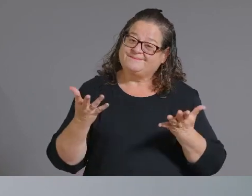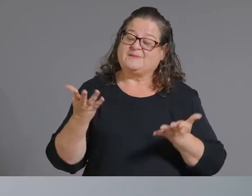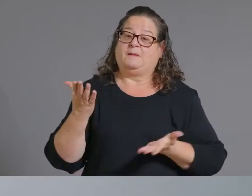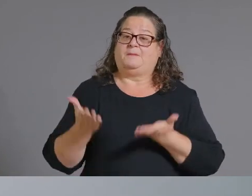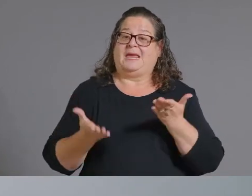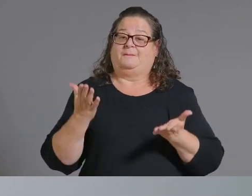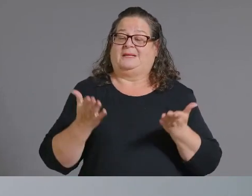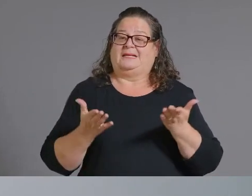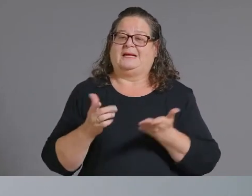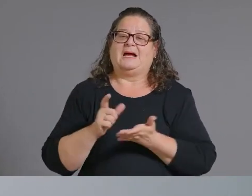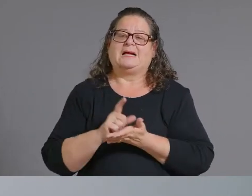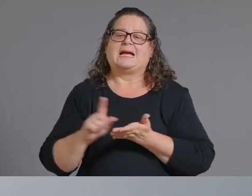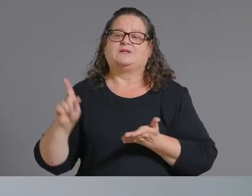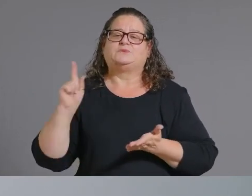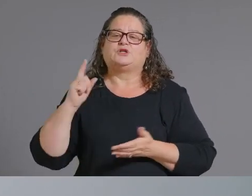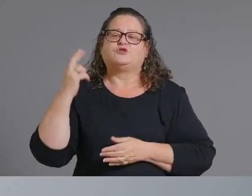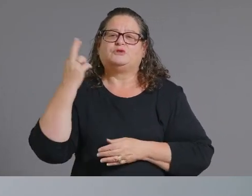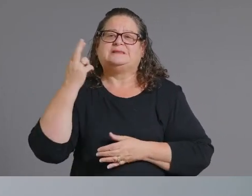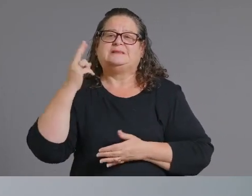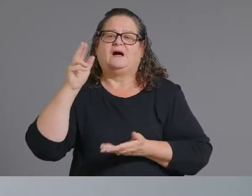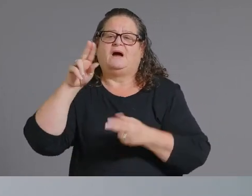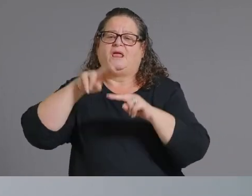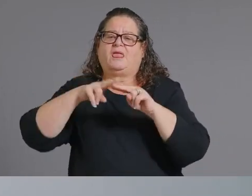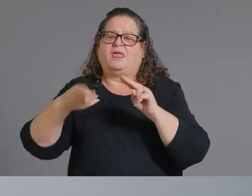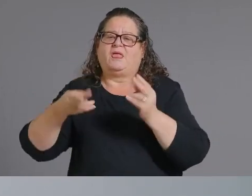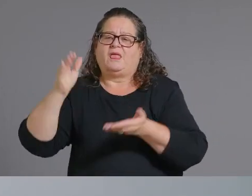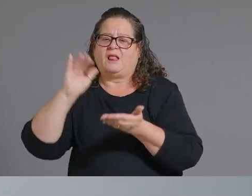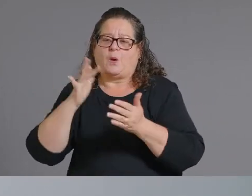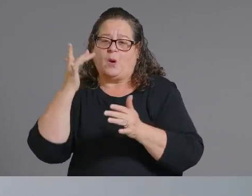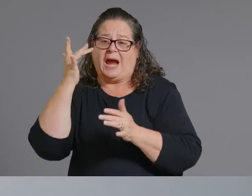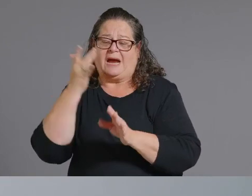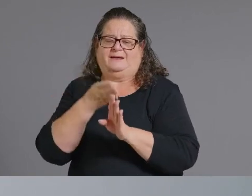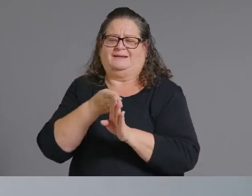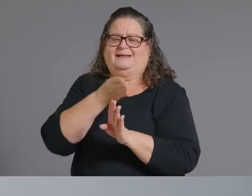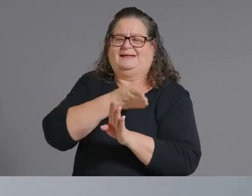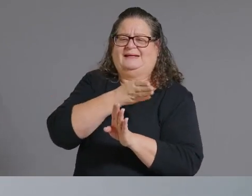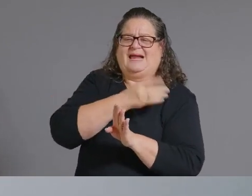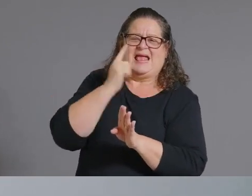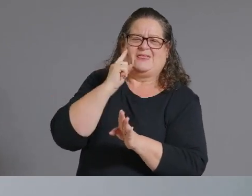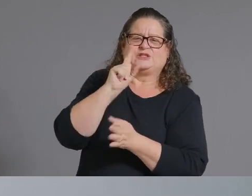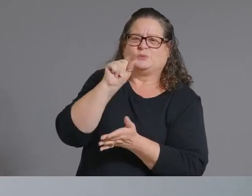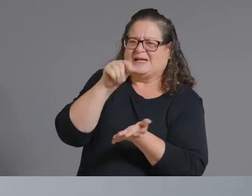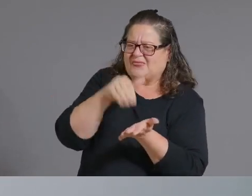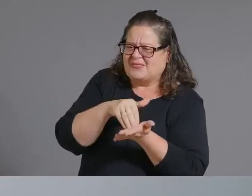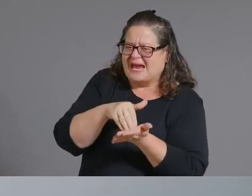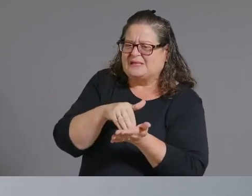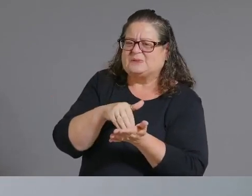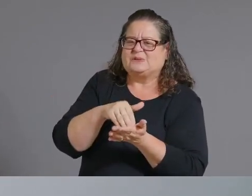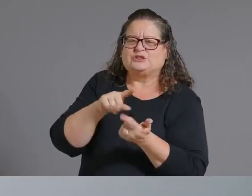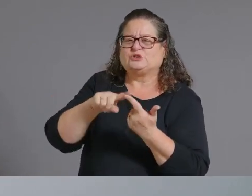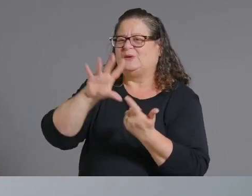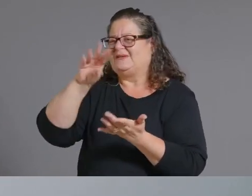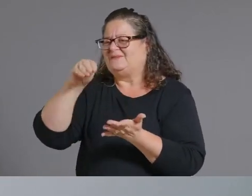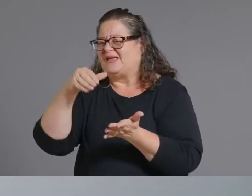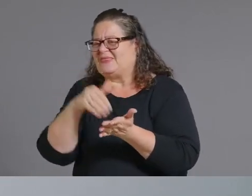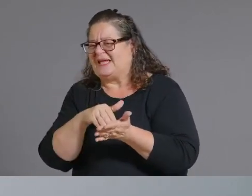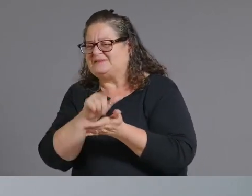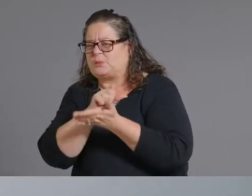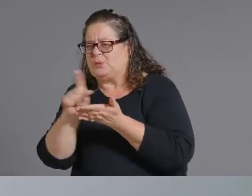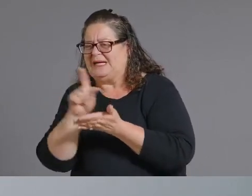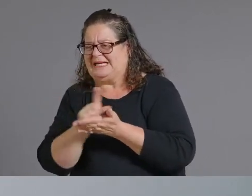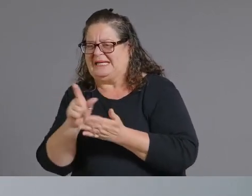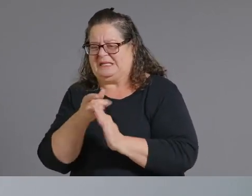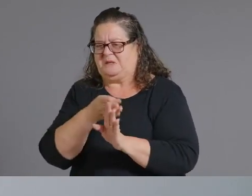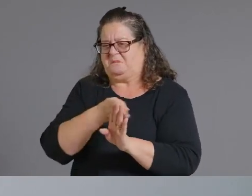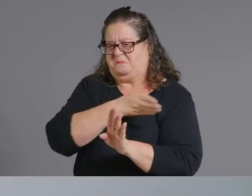think the week before that it was the weeks before that it was somewhere between 20 and 50 000 a week which is still a significant decrease from 169 000